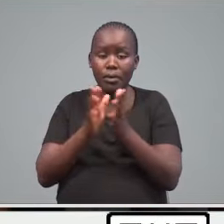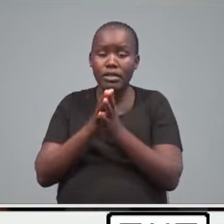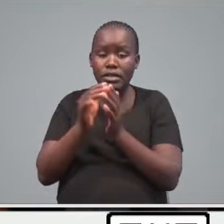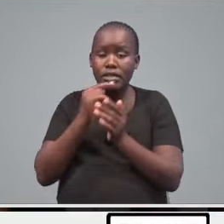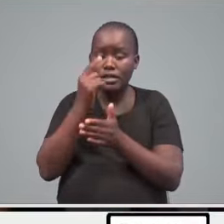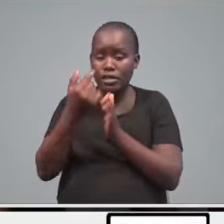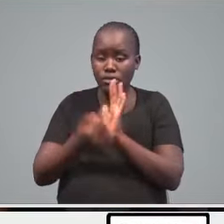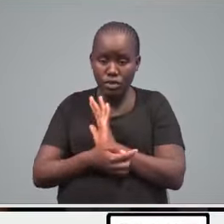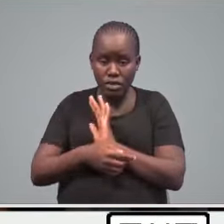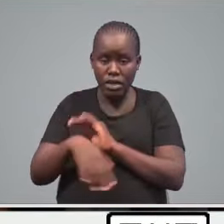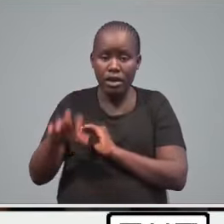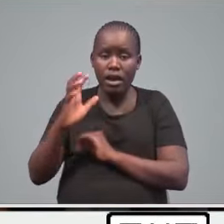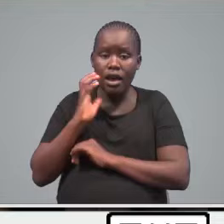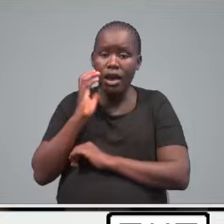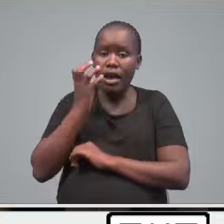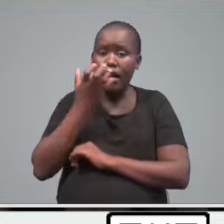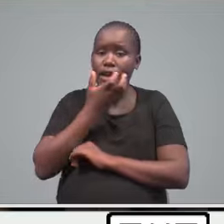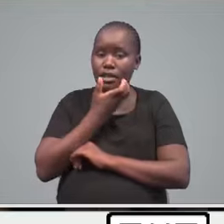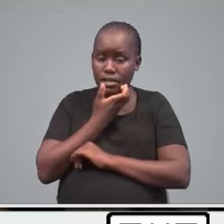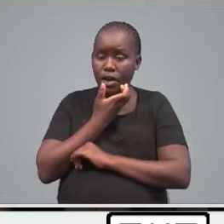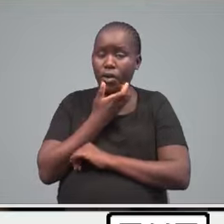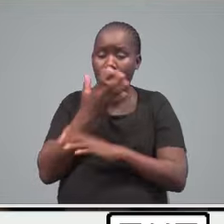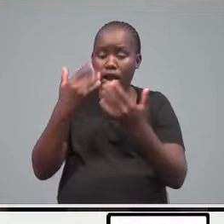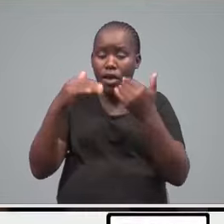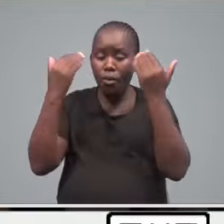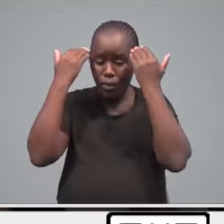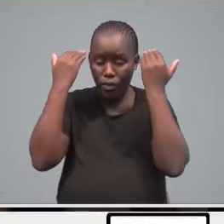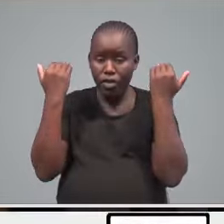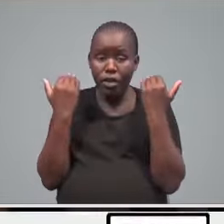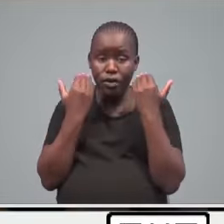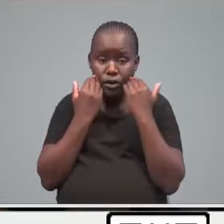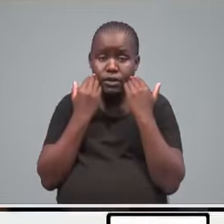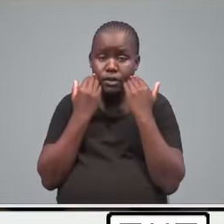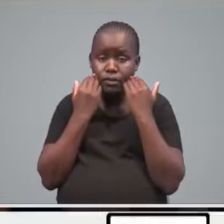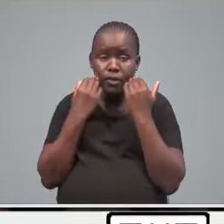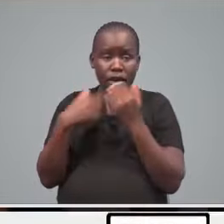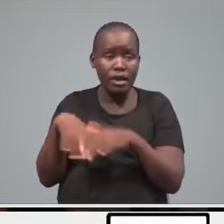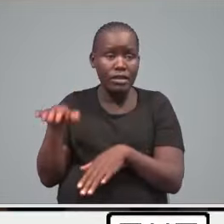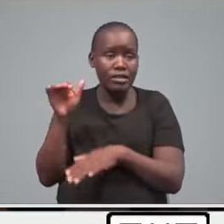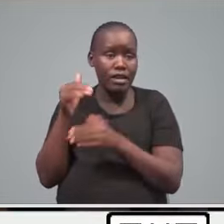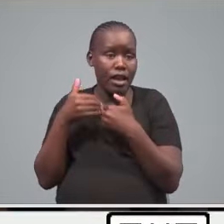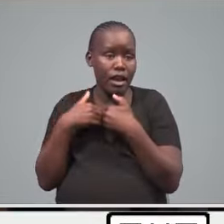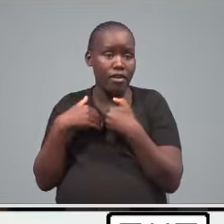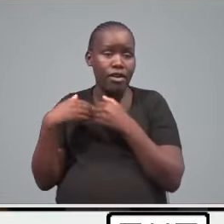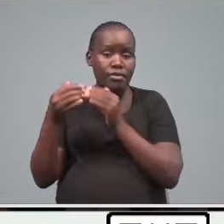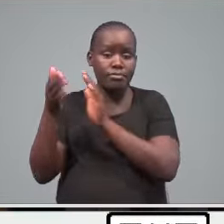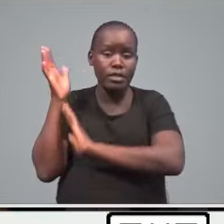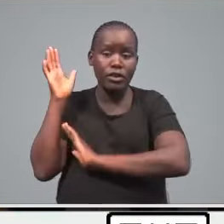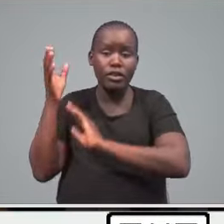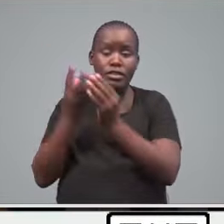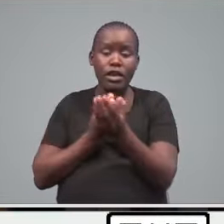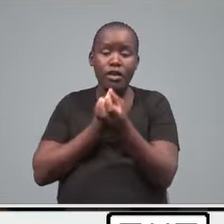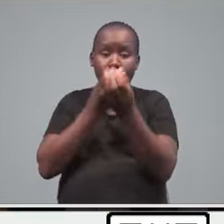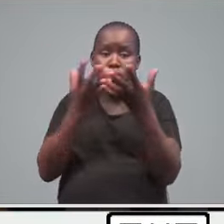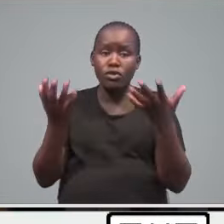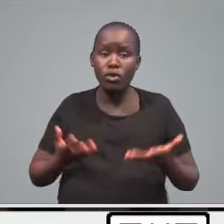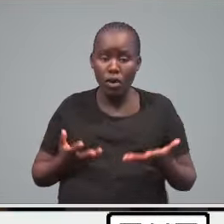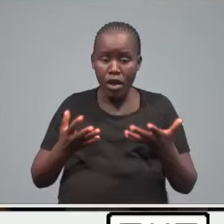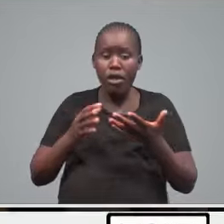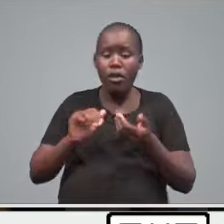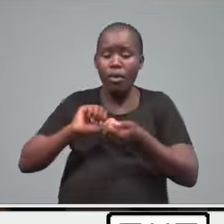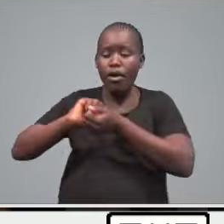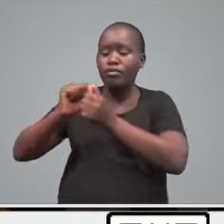that Keshagwa, whose fate now lies with the court, has hid or has had his security detail as well heavily adjusted,